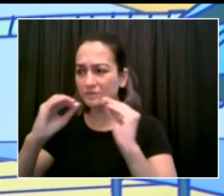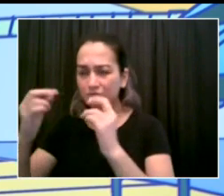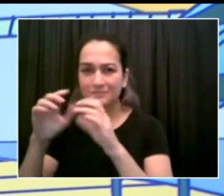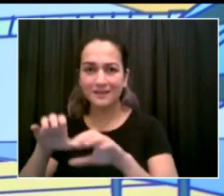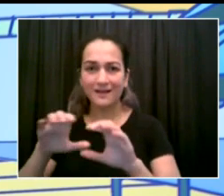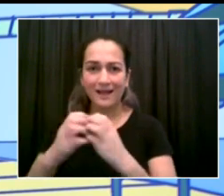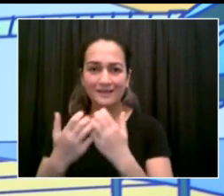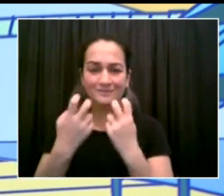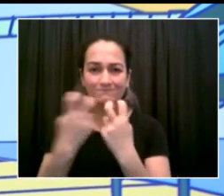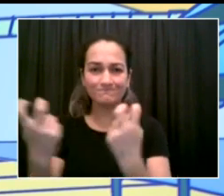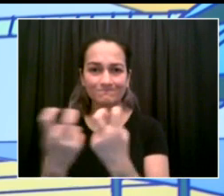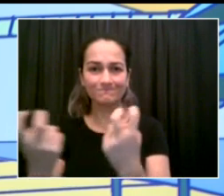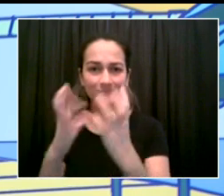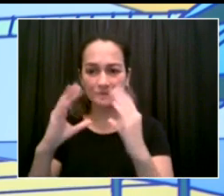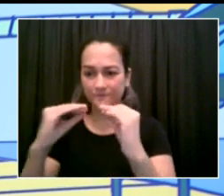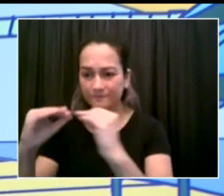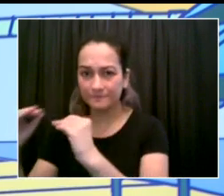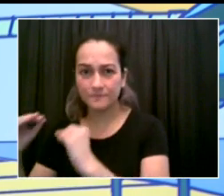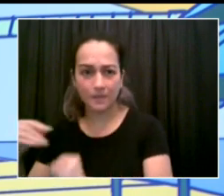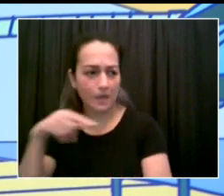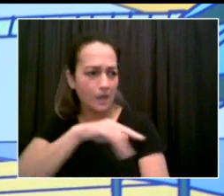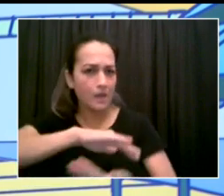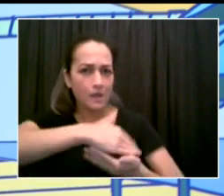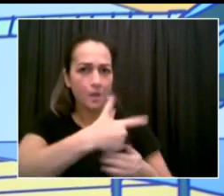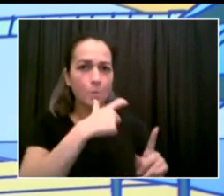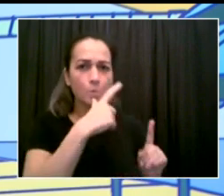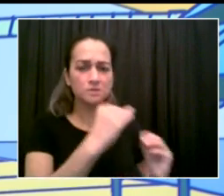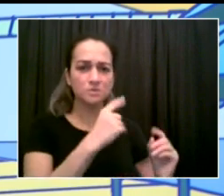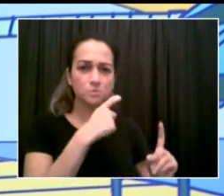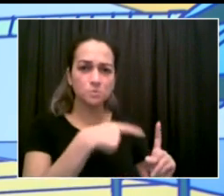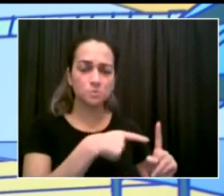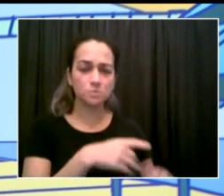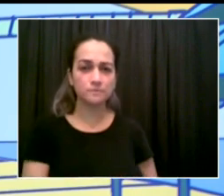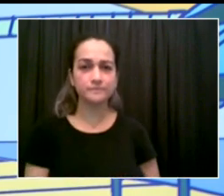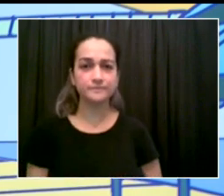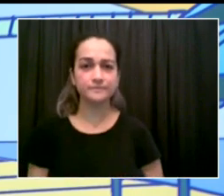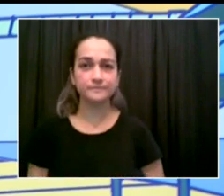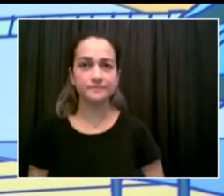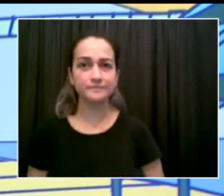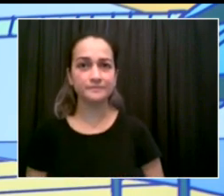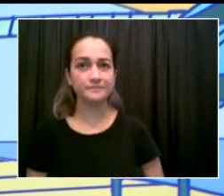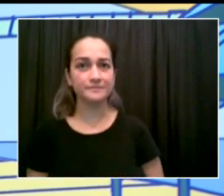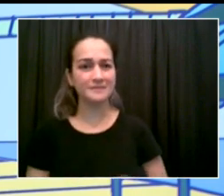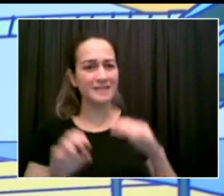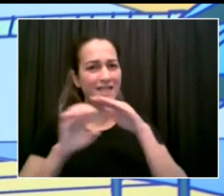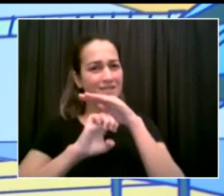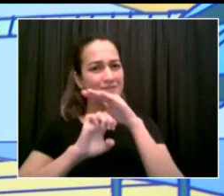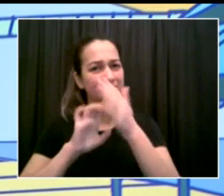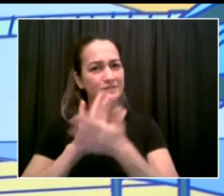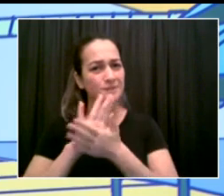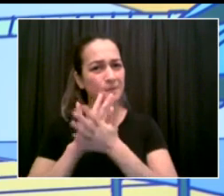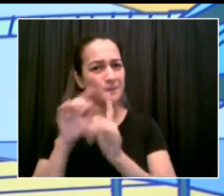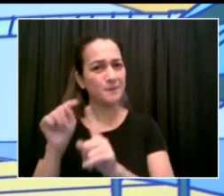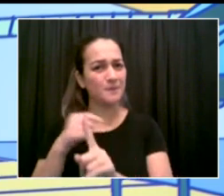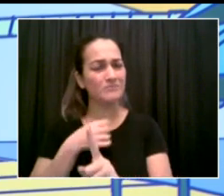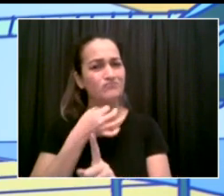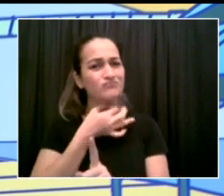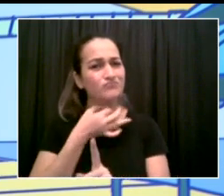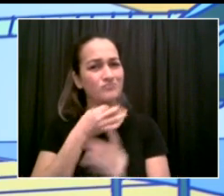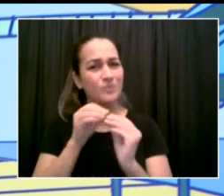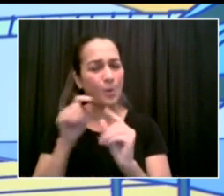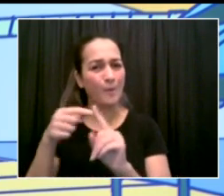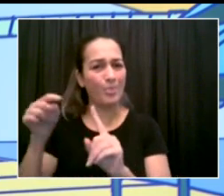the remote learning, particularly for elementary school students, during a quarantine? Okay, so let me start again. I'm to go back to the chancellor again.